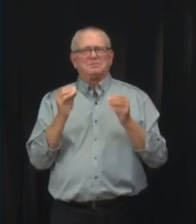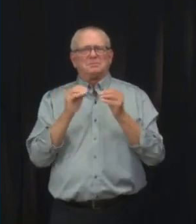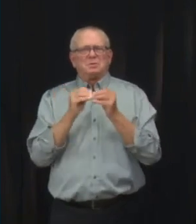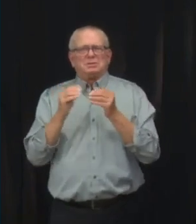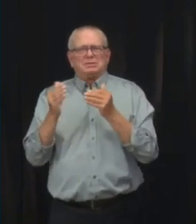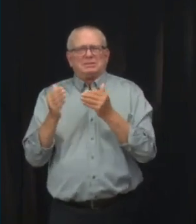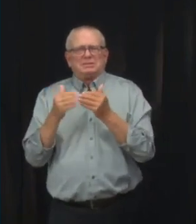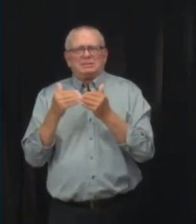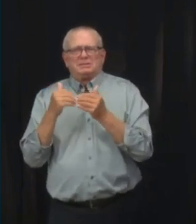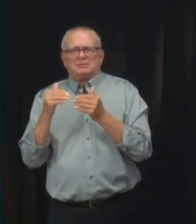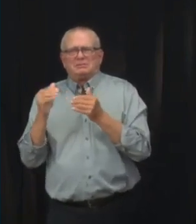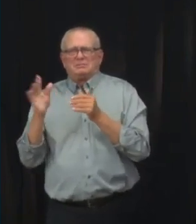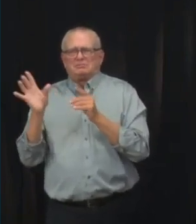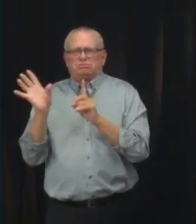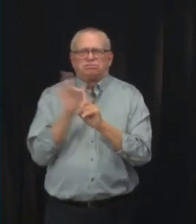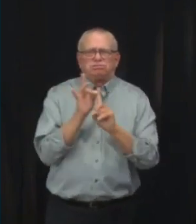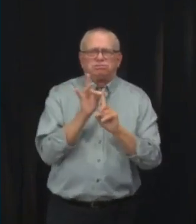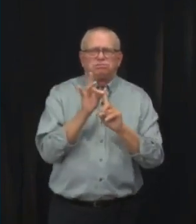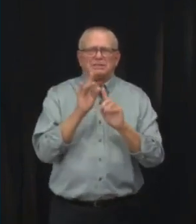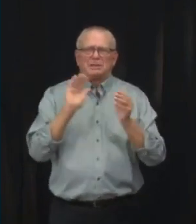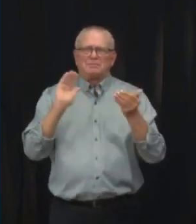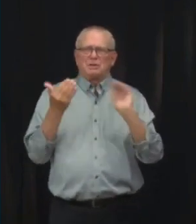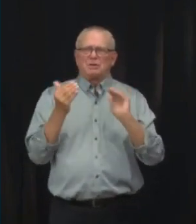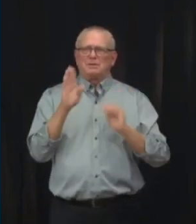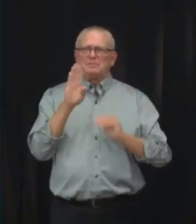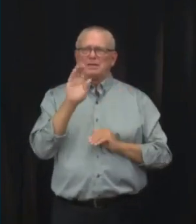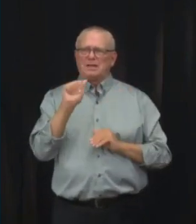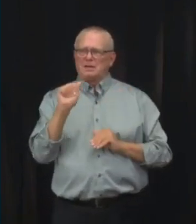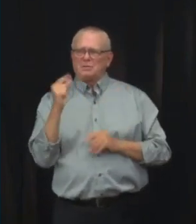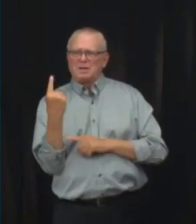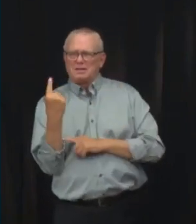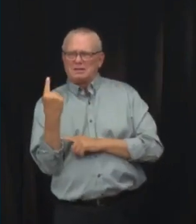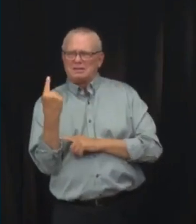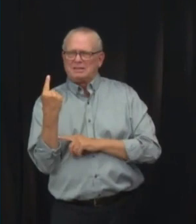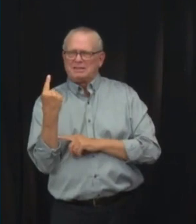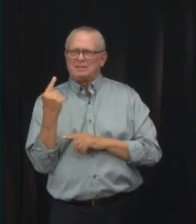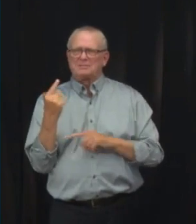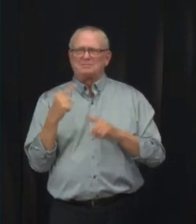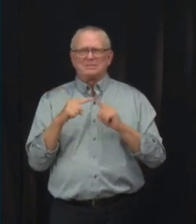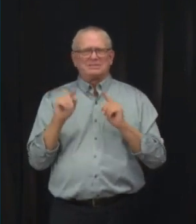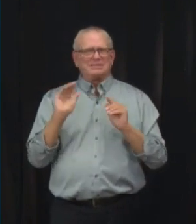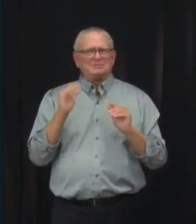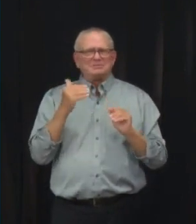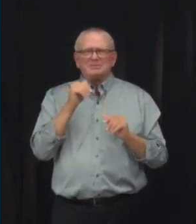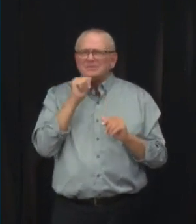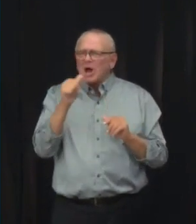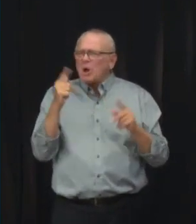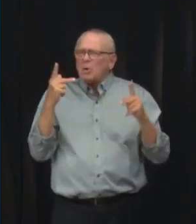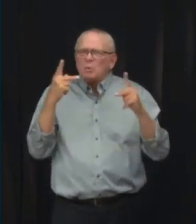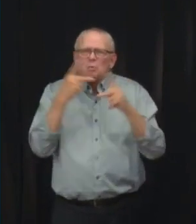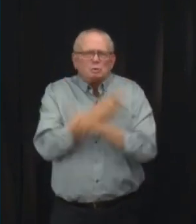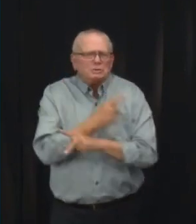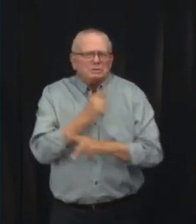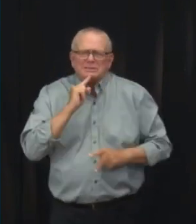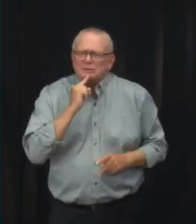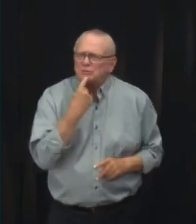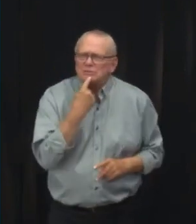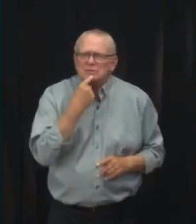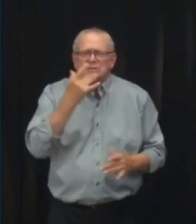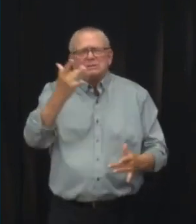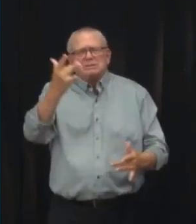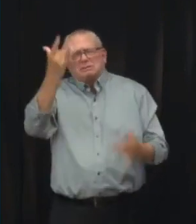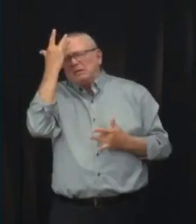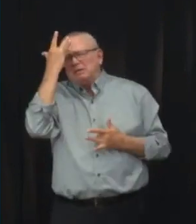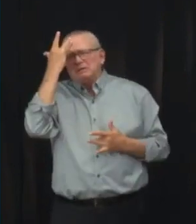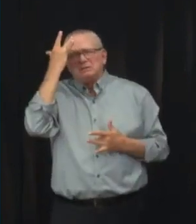so far there is no evidence of it causing more severe disease than BA-1 based on clinical data from South Africa,